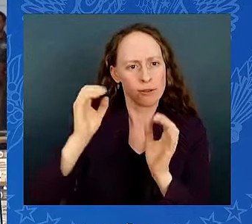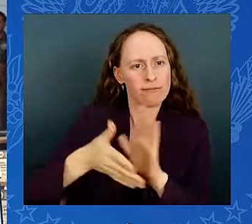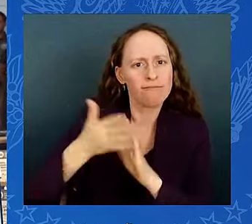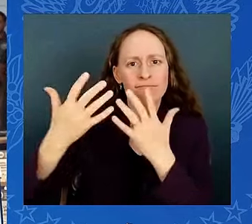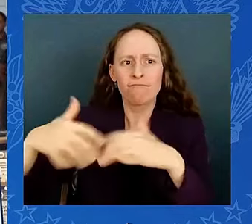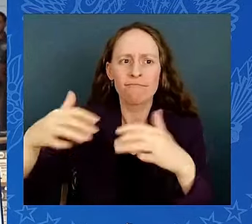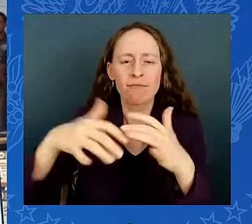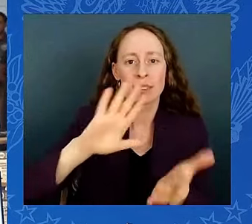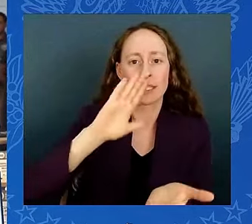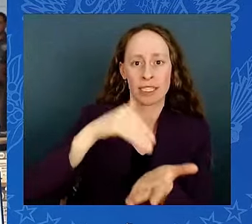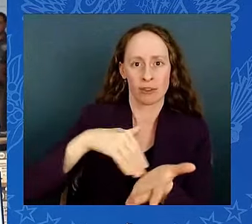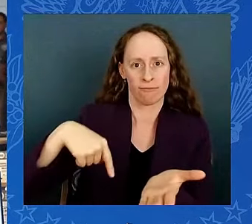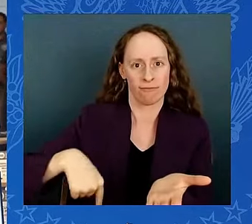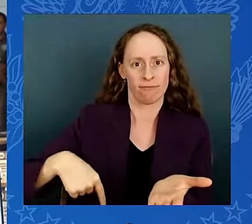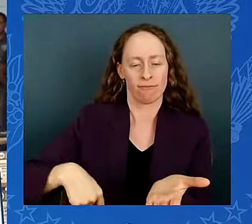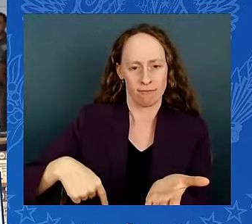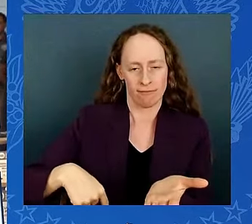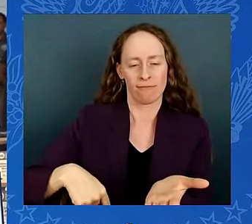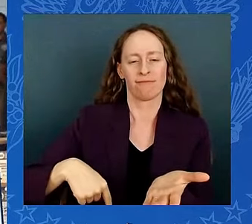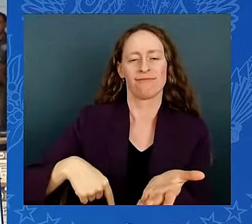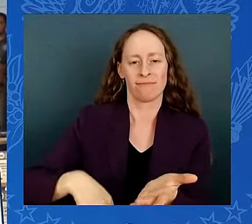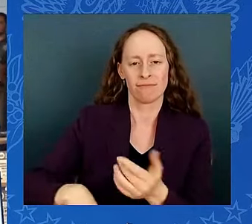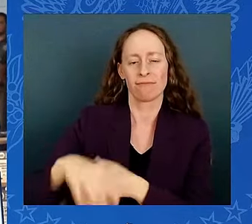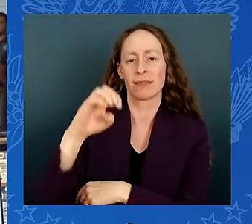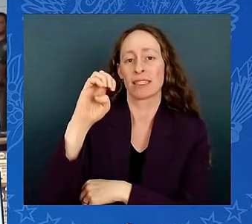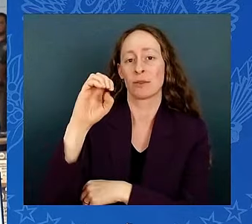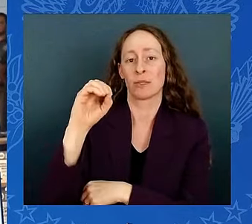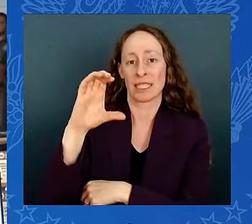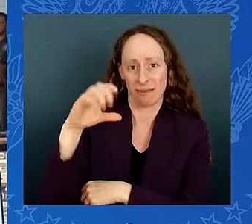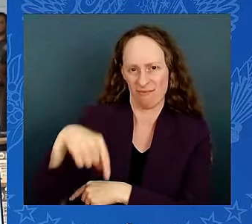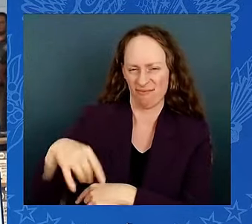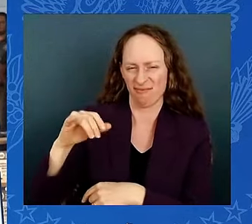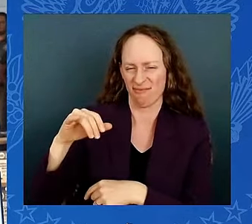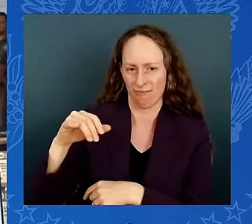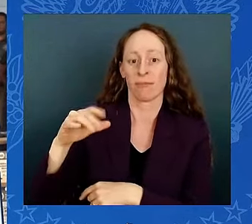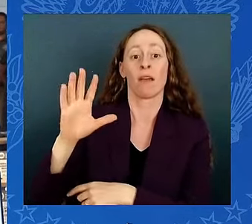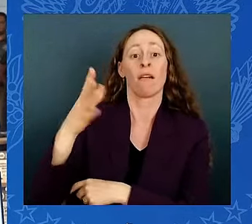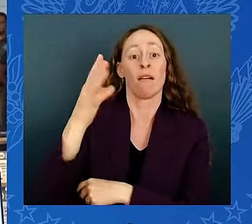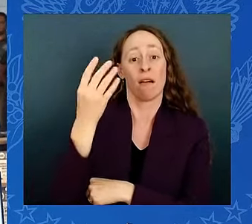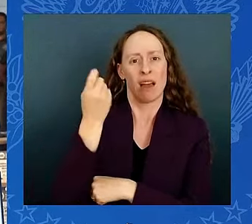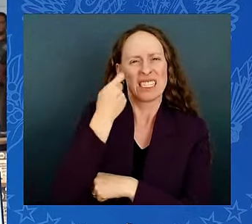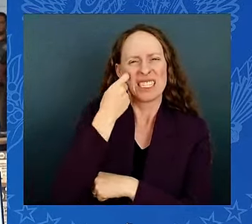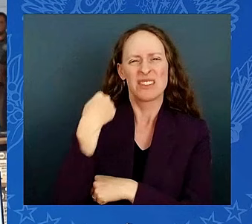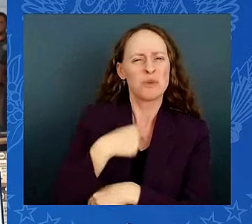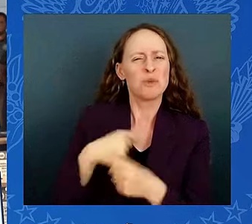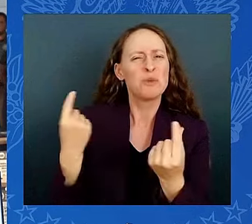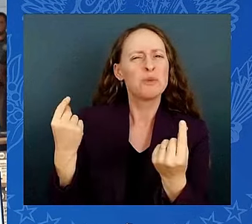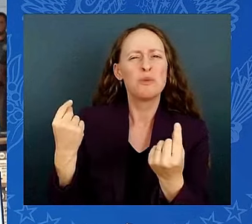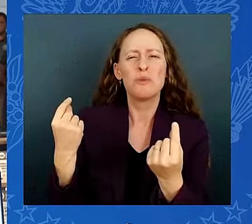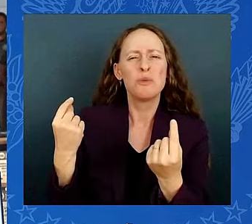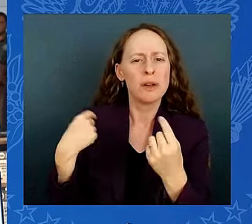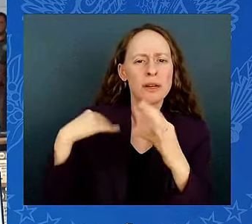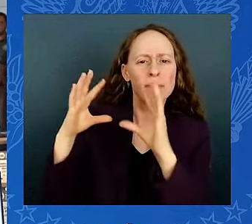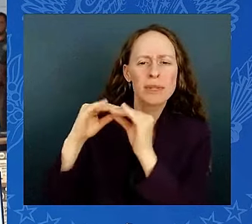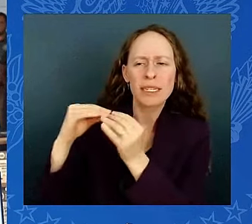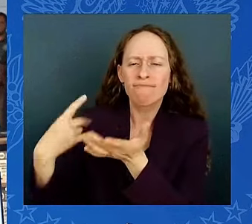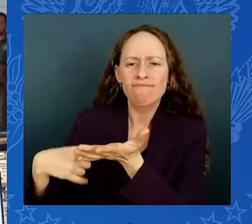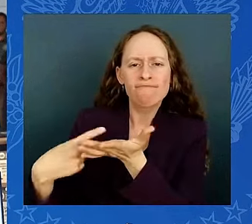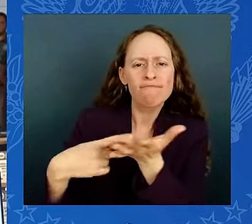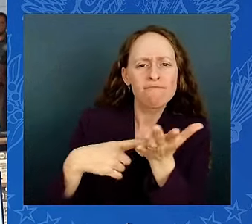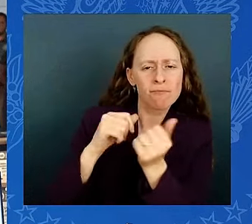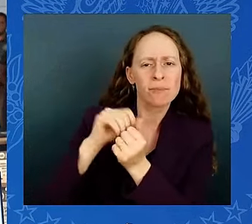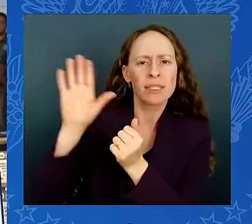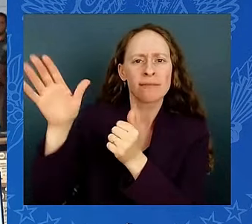members of his cabinet on extreme weather. And I want to recognize and thank Secretary Mayorkas,